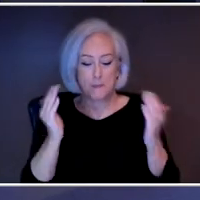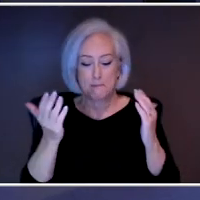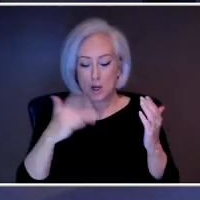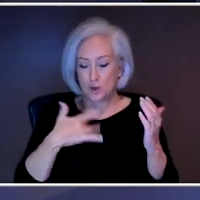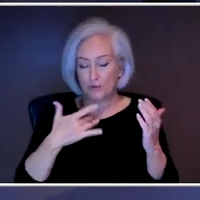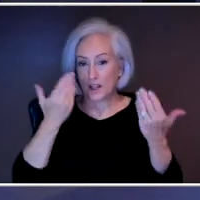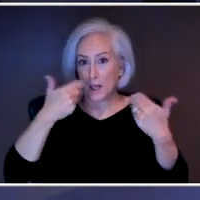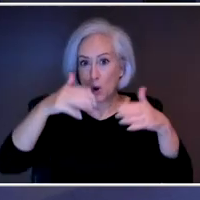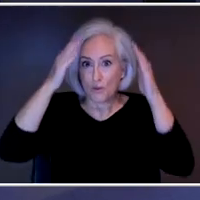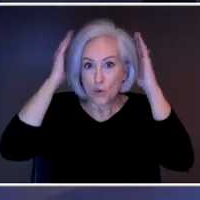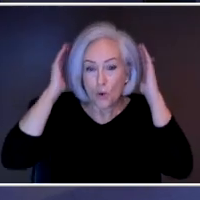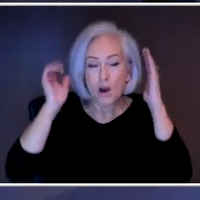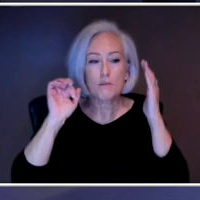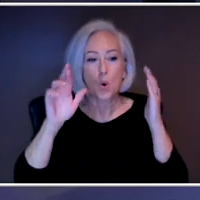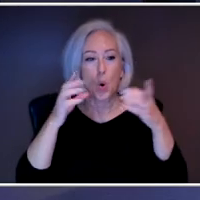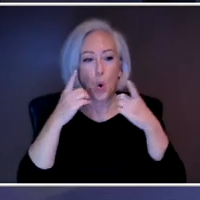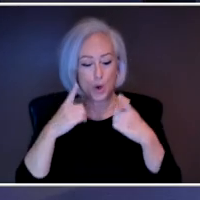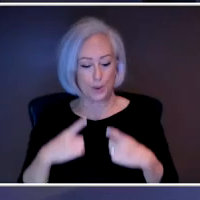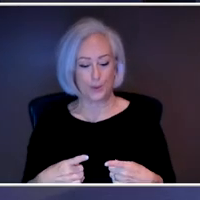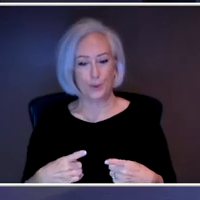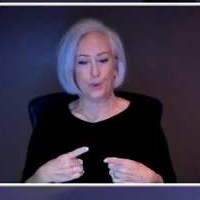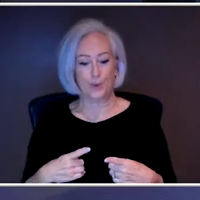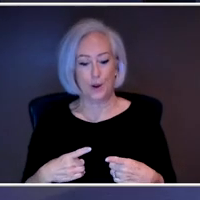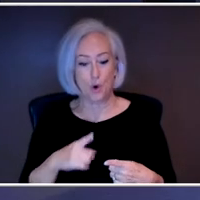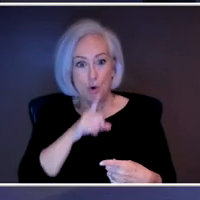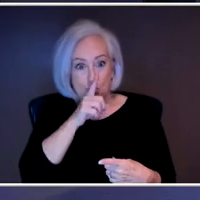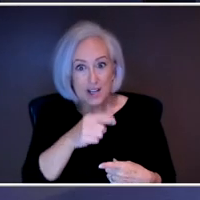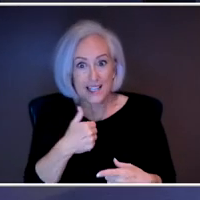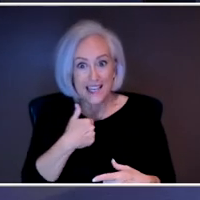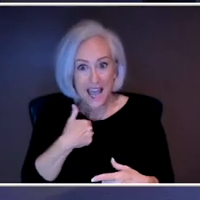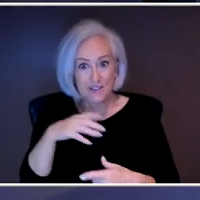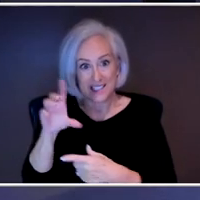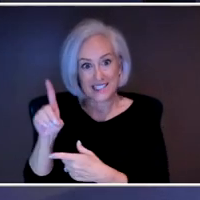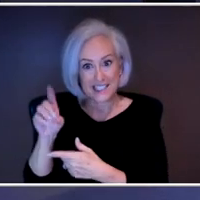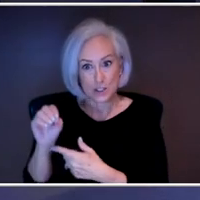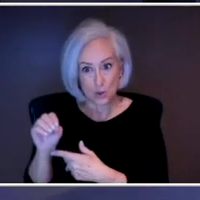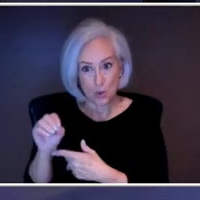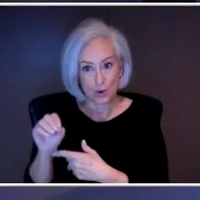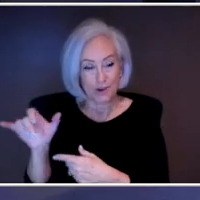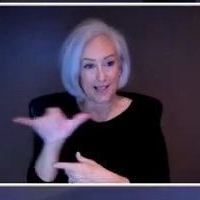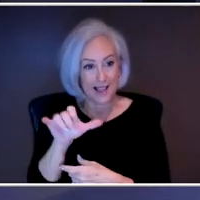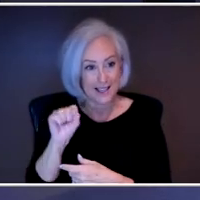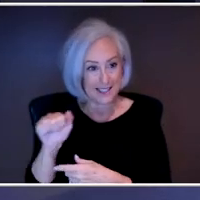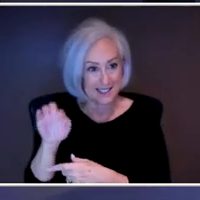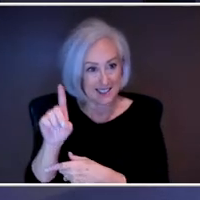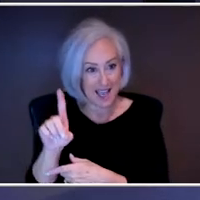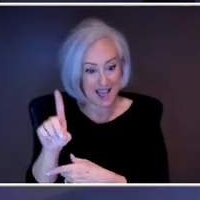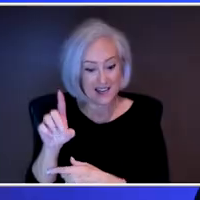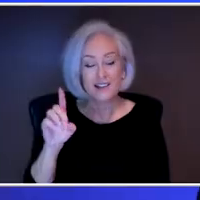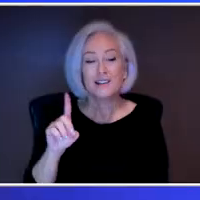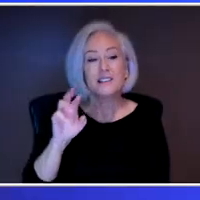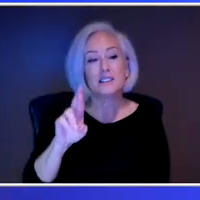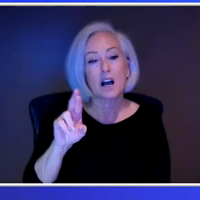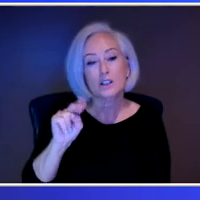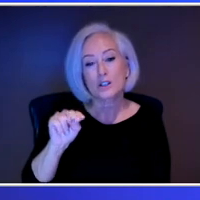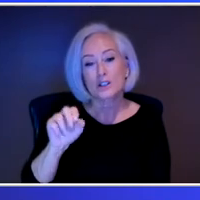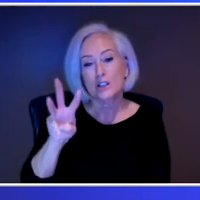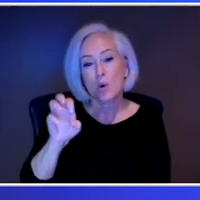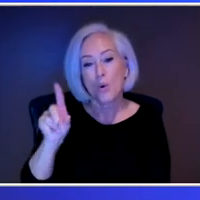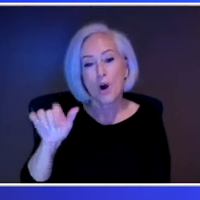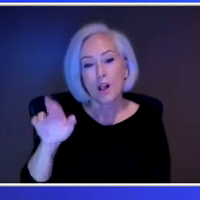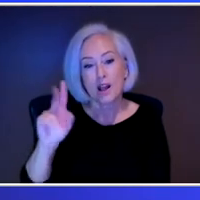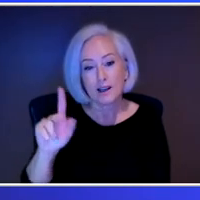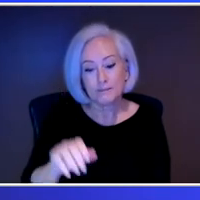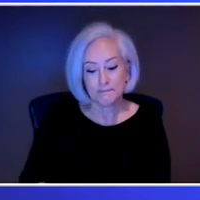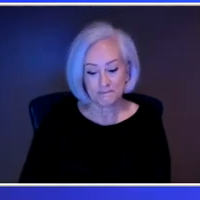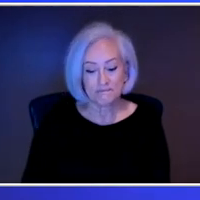legitimate mood disorder like seasonal affective disorder? Dr. Dawalik, I'll start with you. I think it's going to be about the intensity of the symptoms.